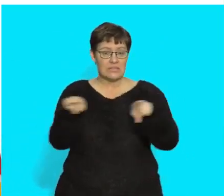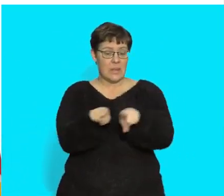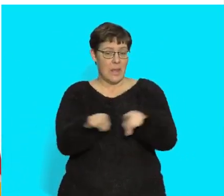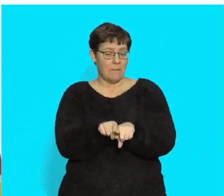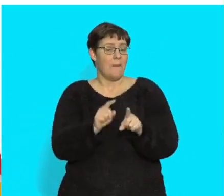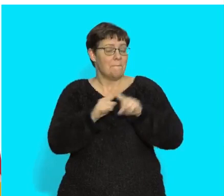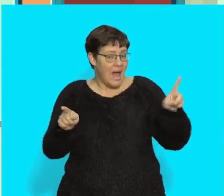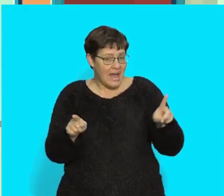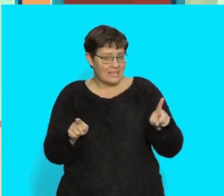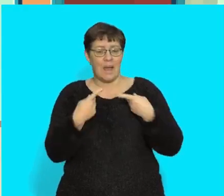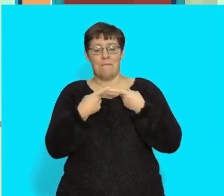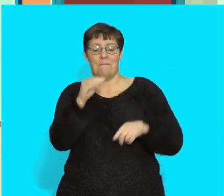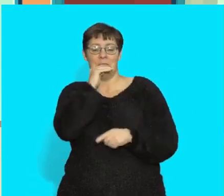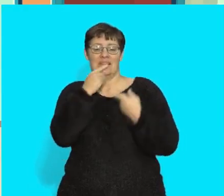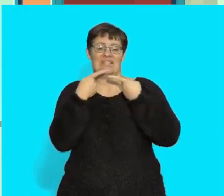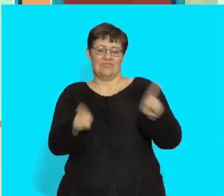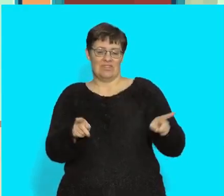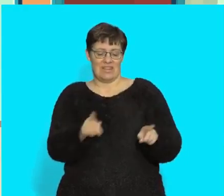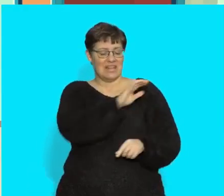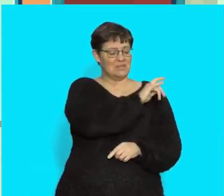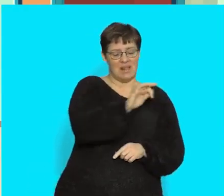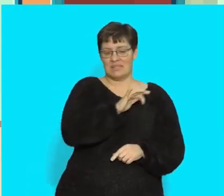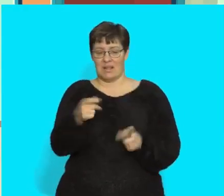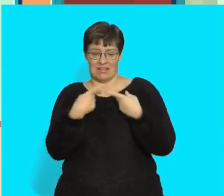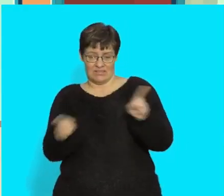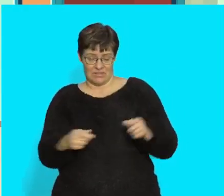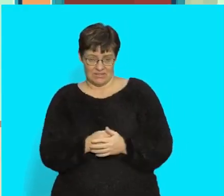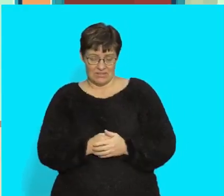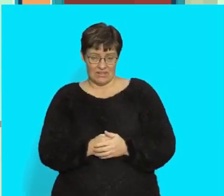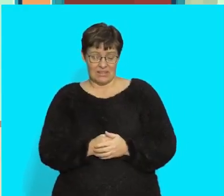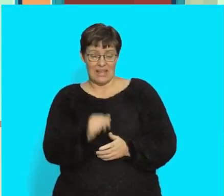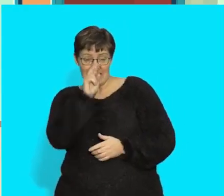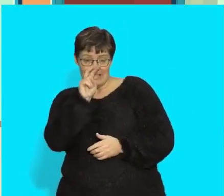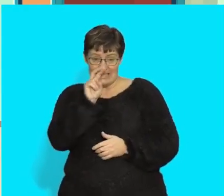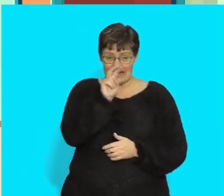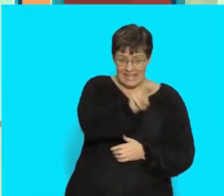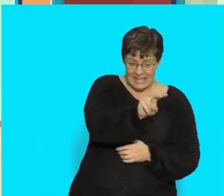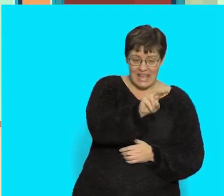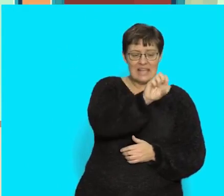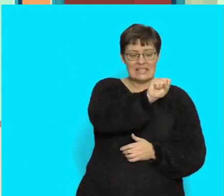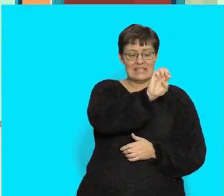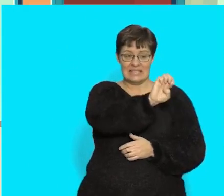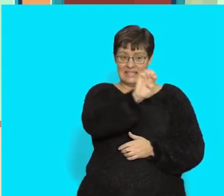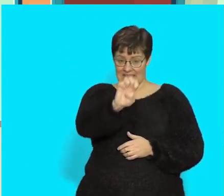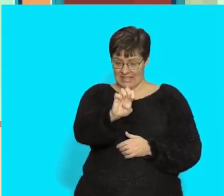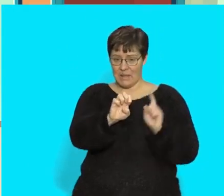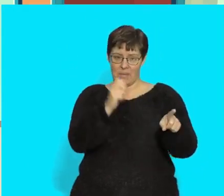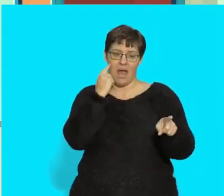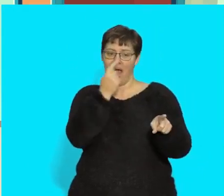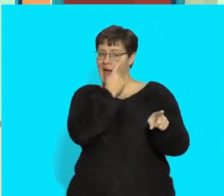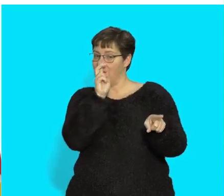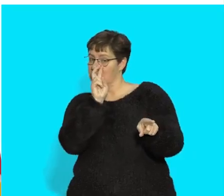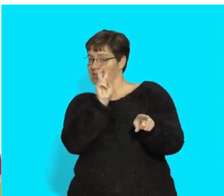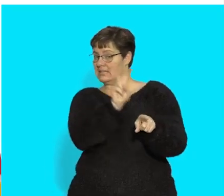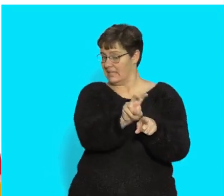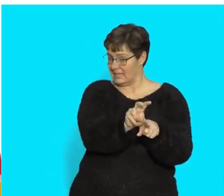E-E and is what you do with your eyes. I say, I see with my eyes. I you